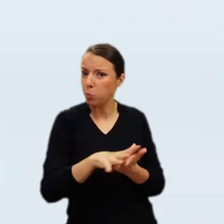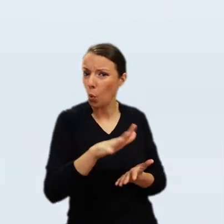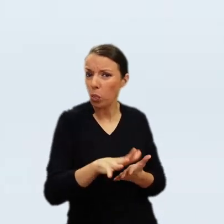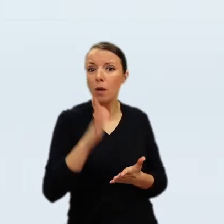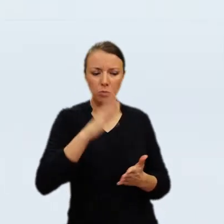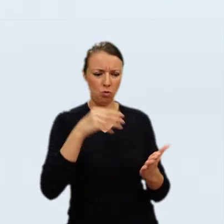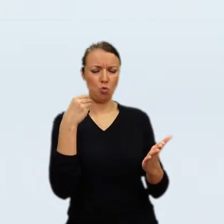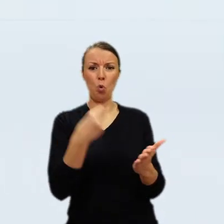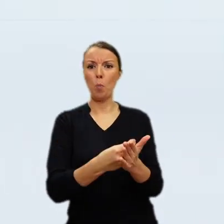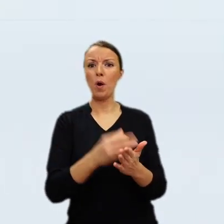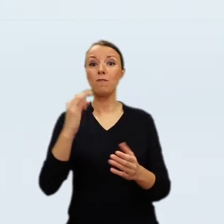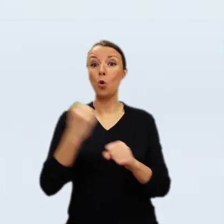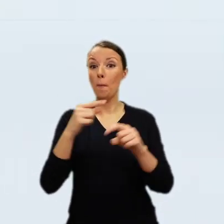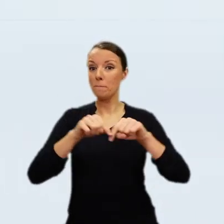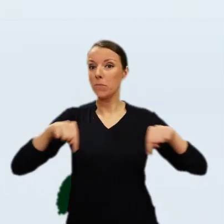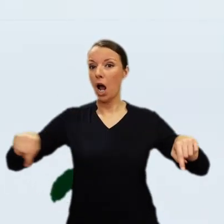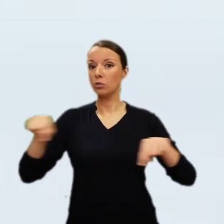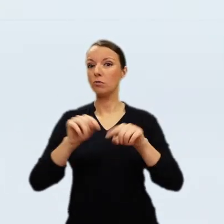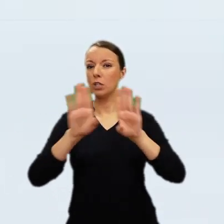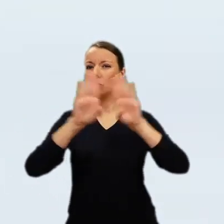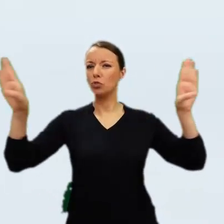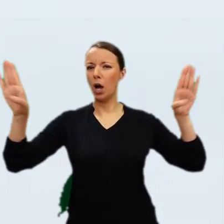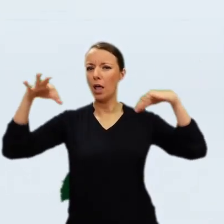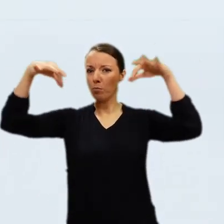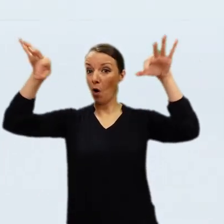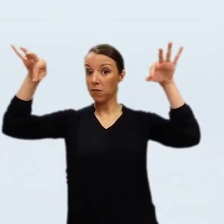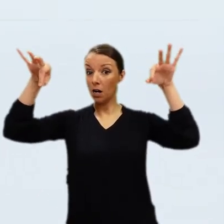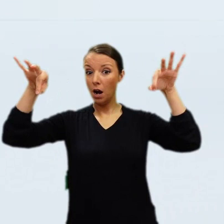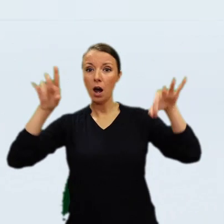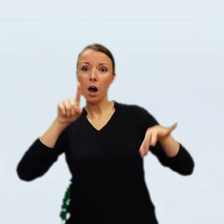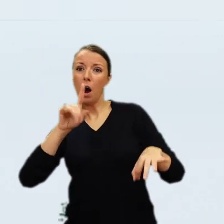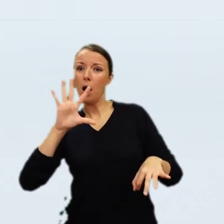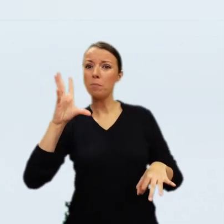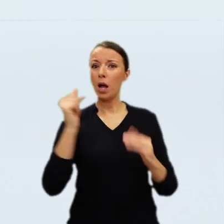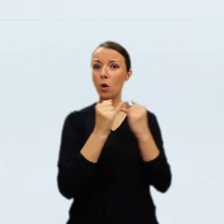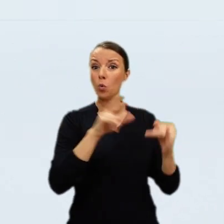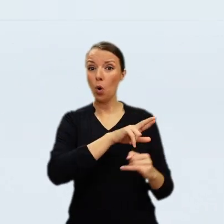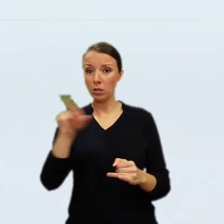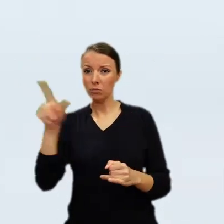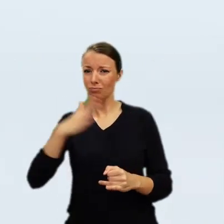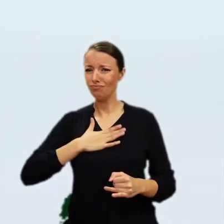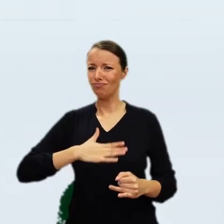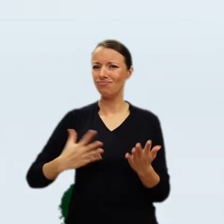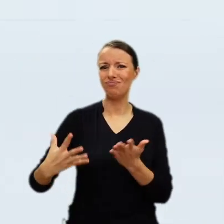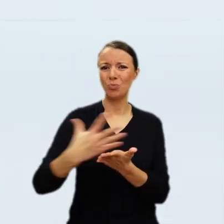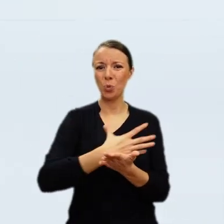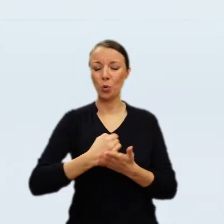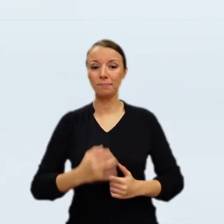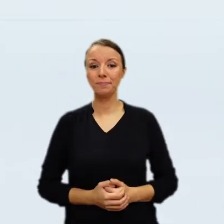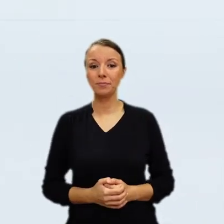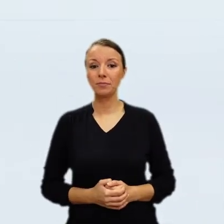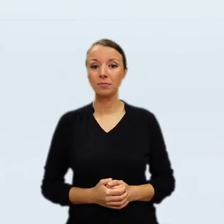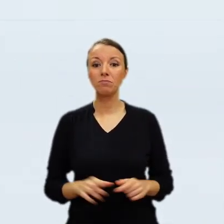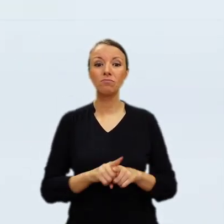also took pleasure in owning. These included every kind of old and modern arms and weapons, arrows,